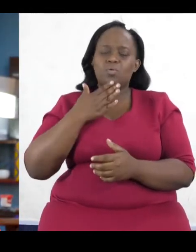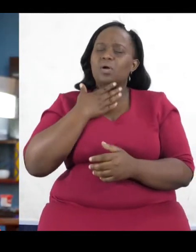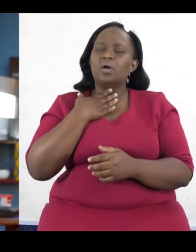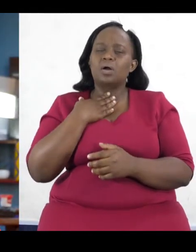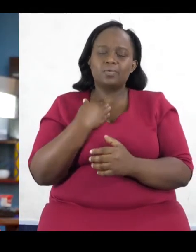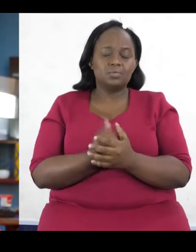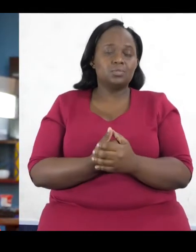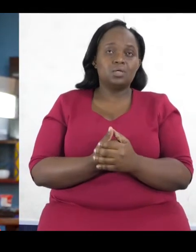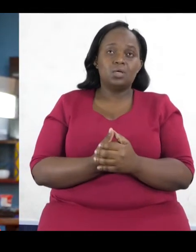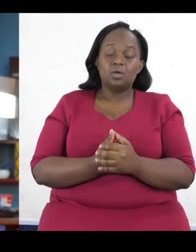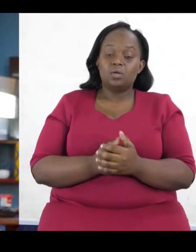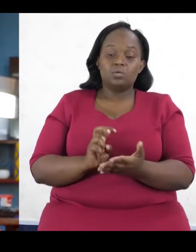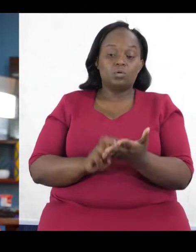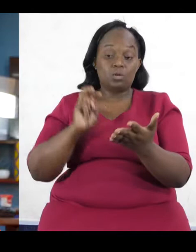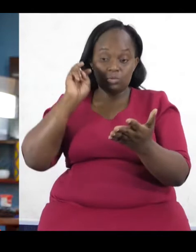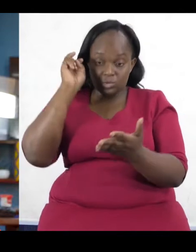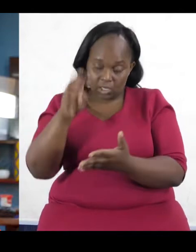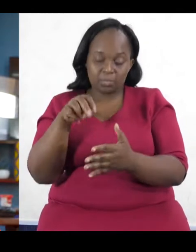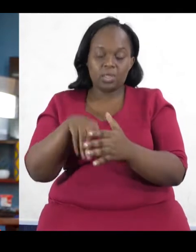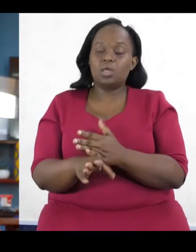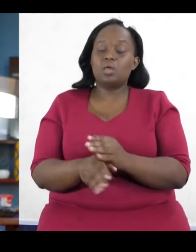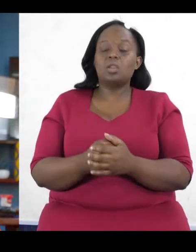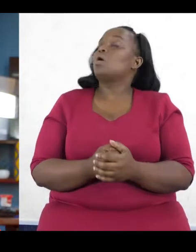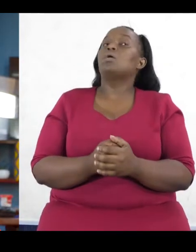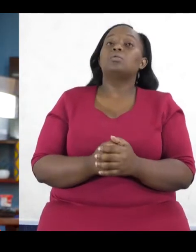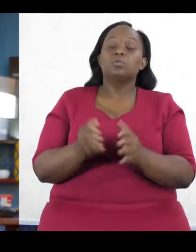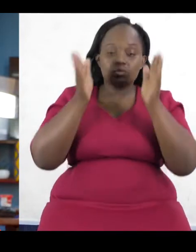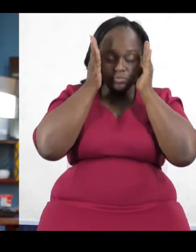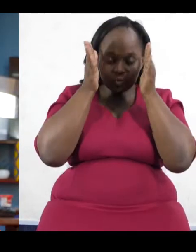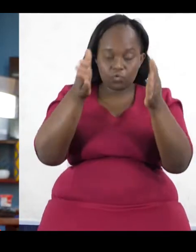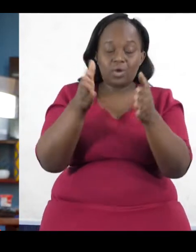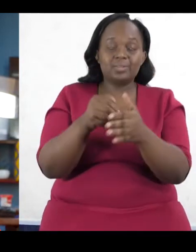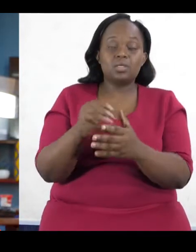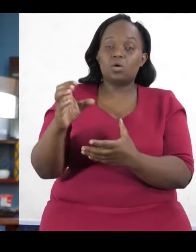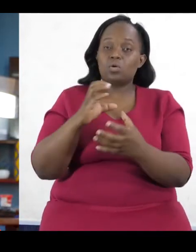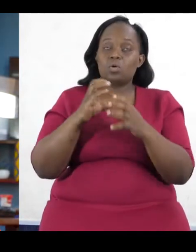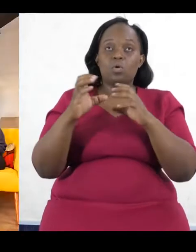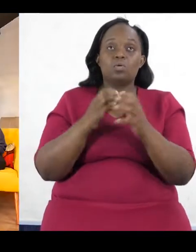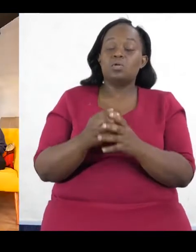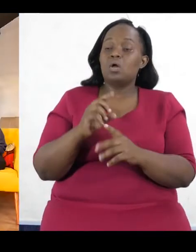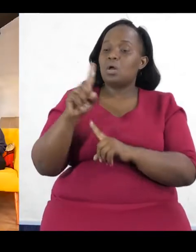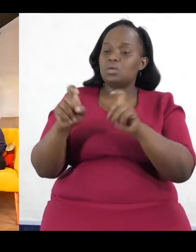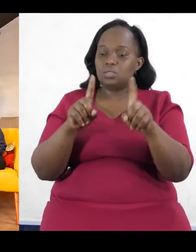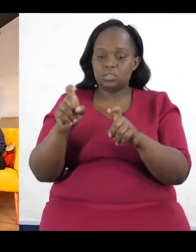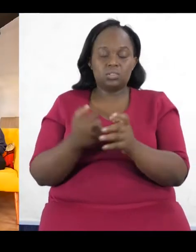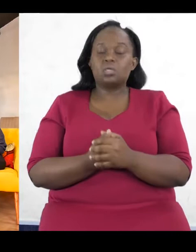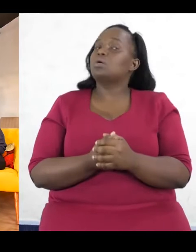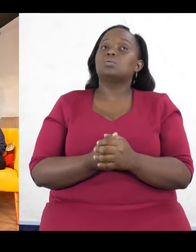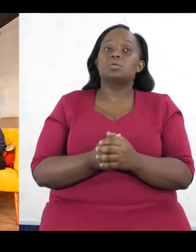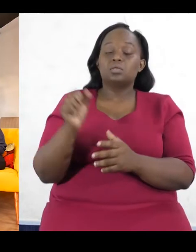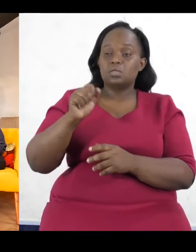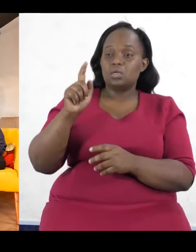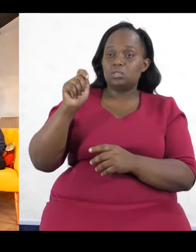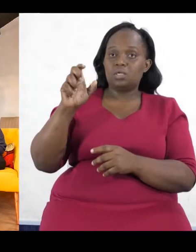really just want to jump into the conversation by asking you guys, and probably Silantoya could start us